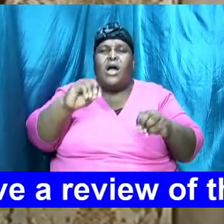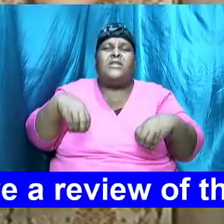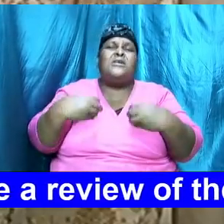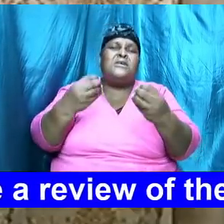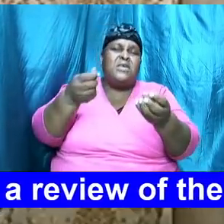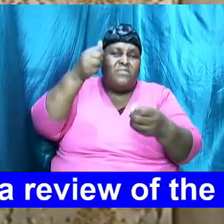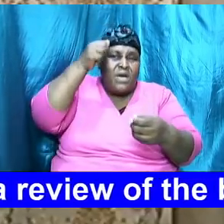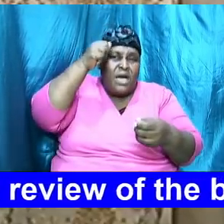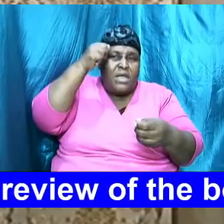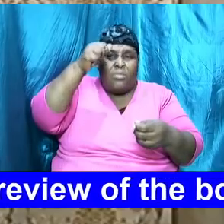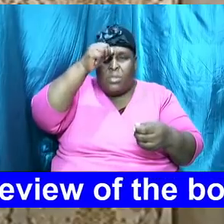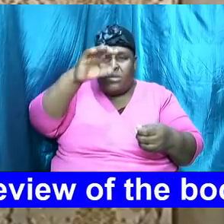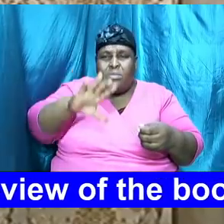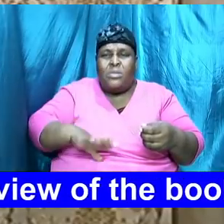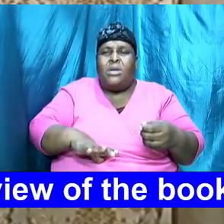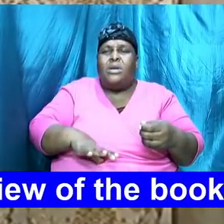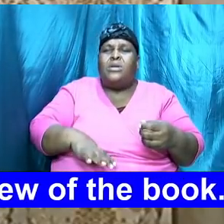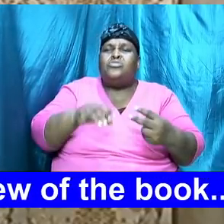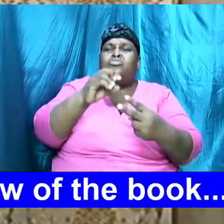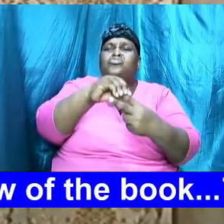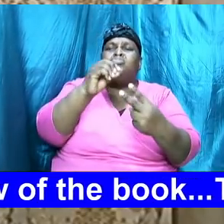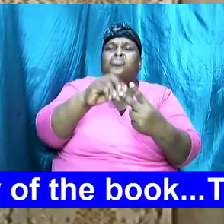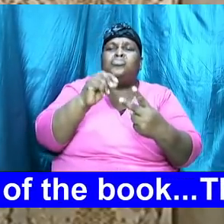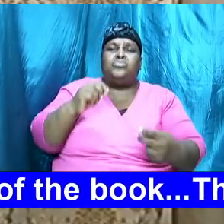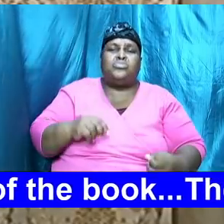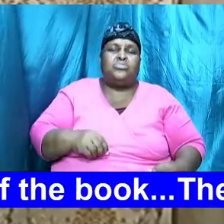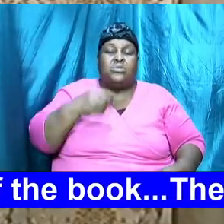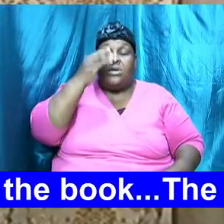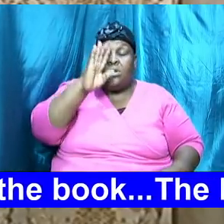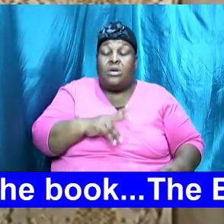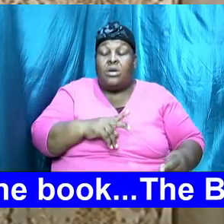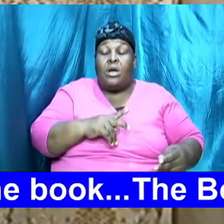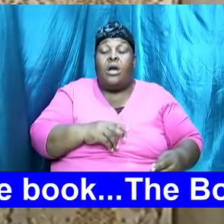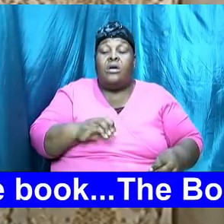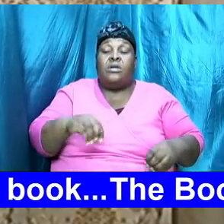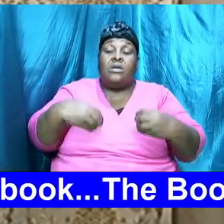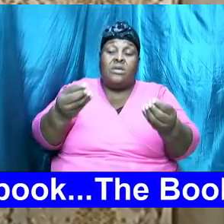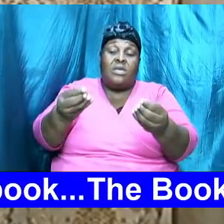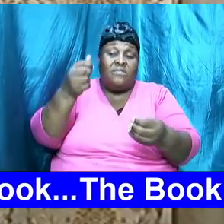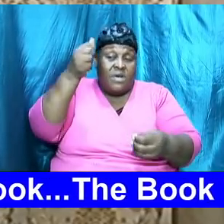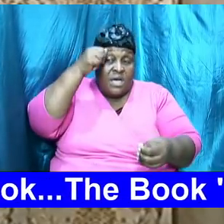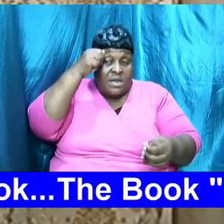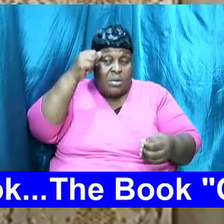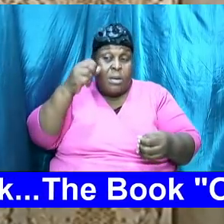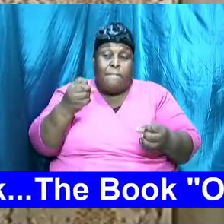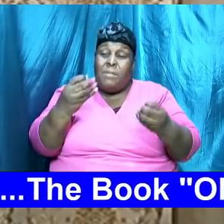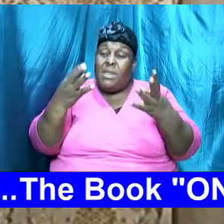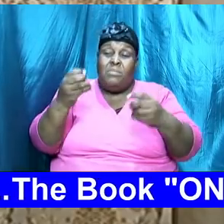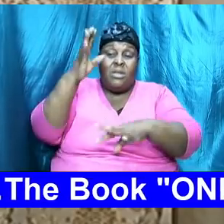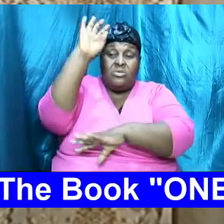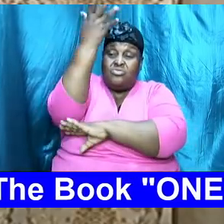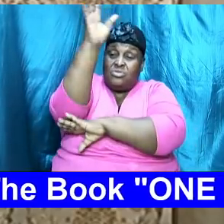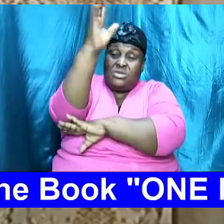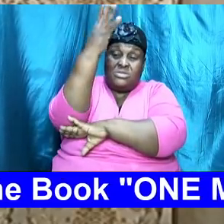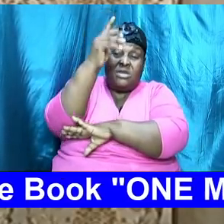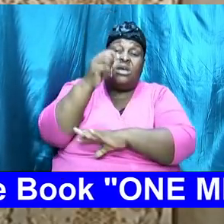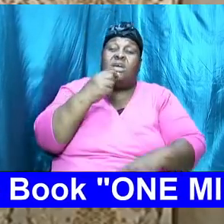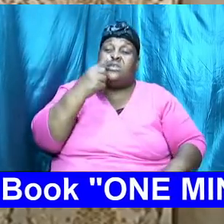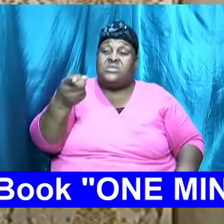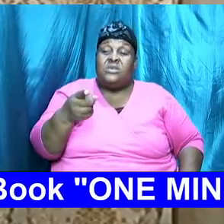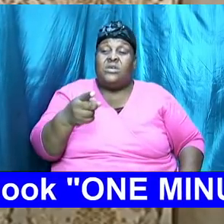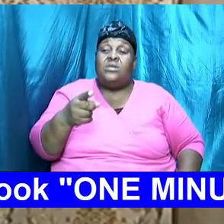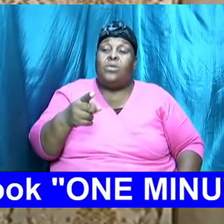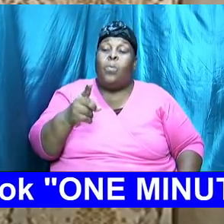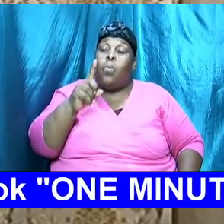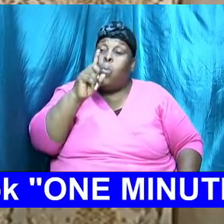multiplicity of trees but then he said one so God made good for him here is the standard